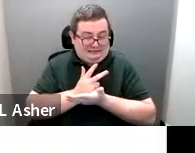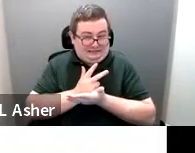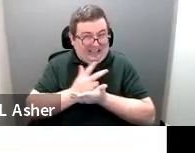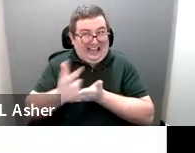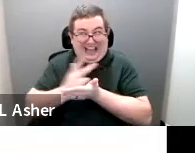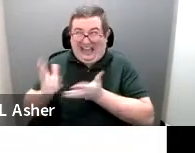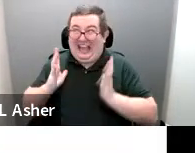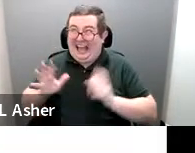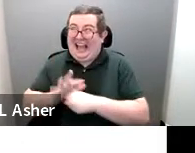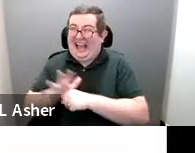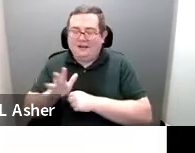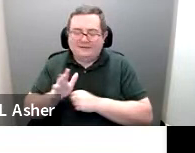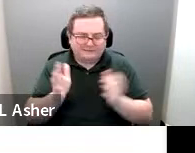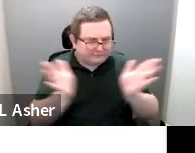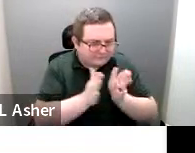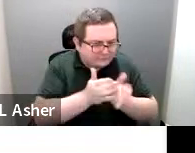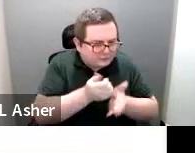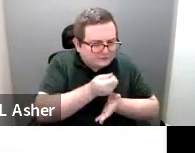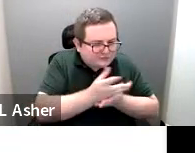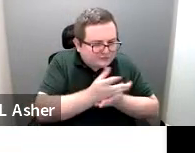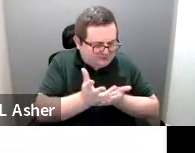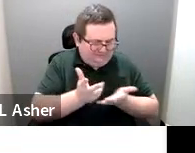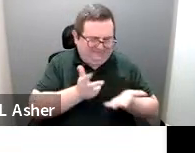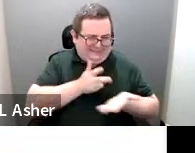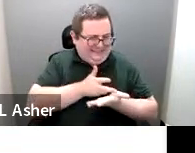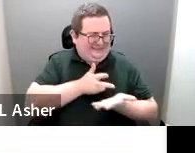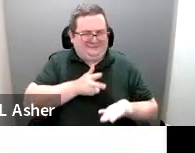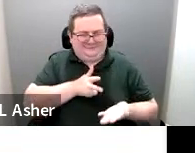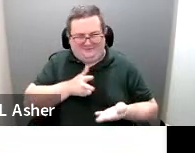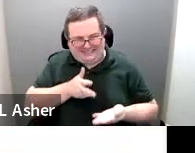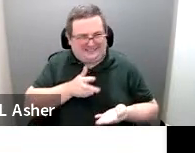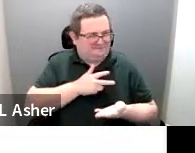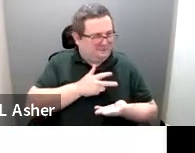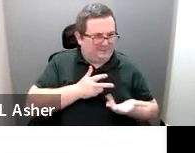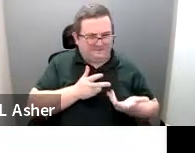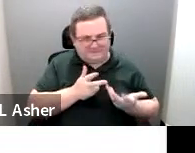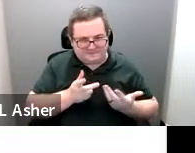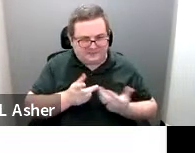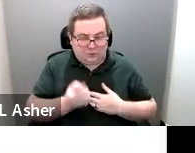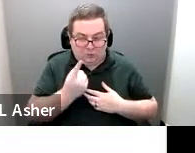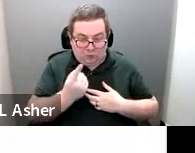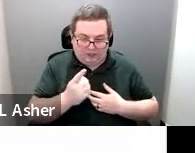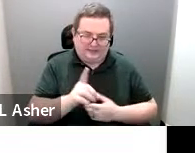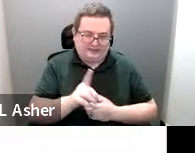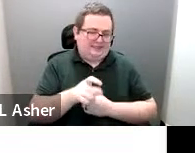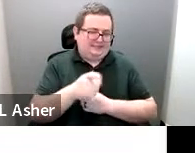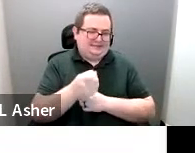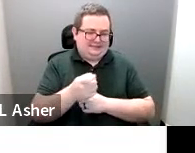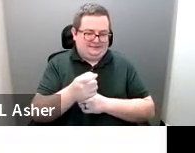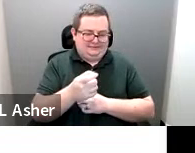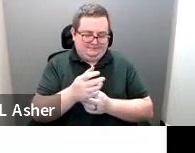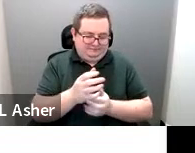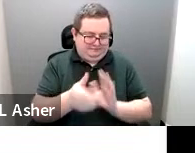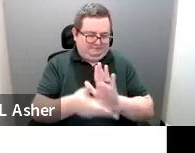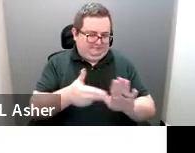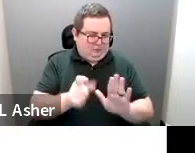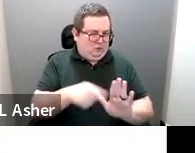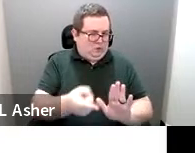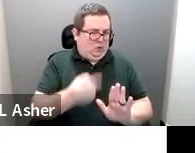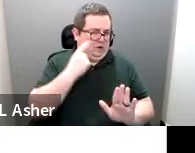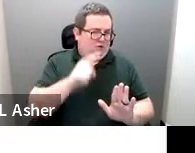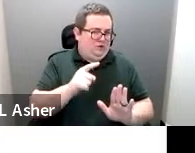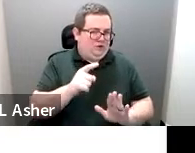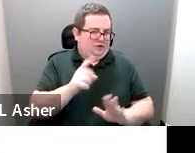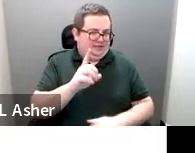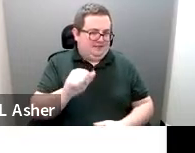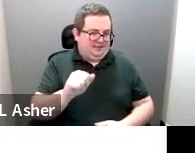to begin with that you can't, that you basically have one that is designated to be used only by